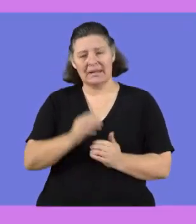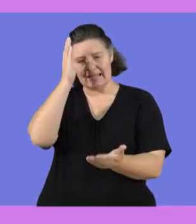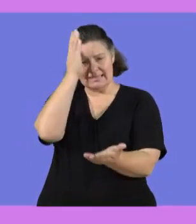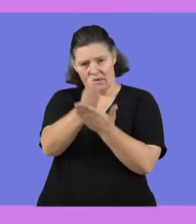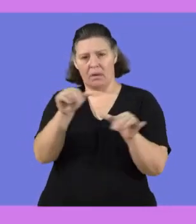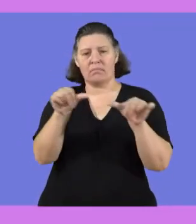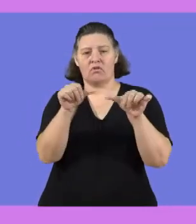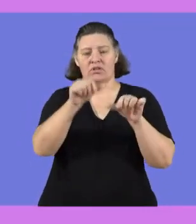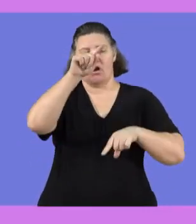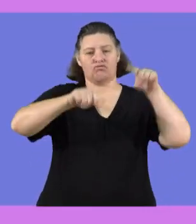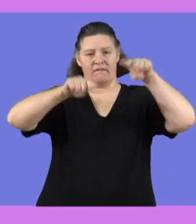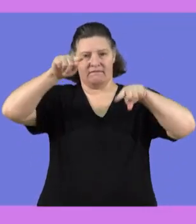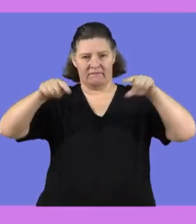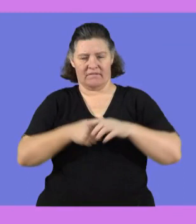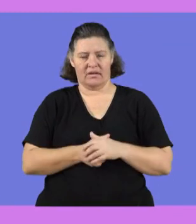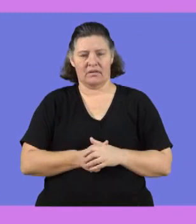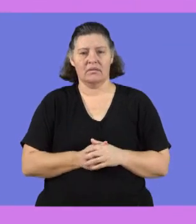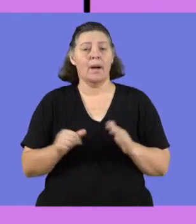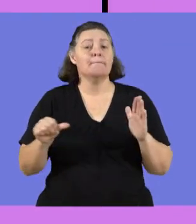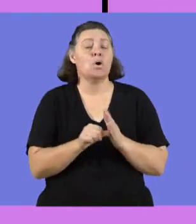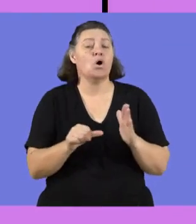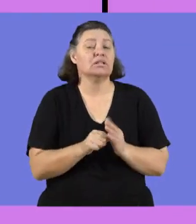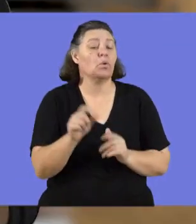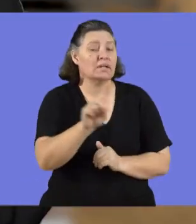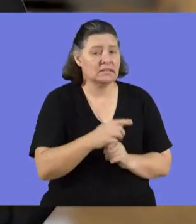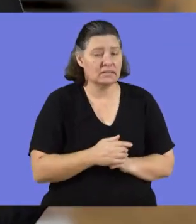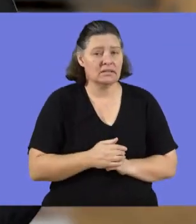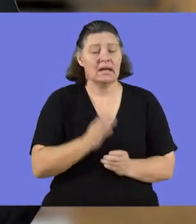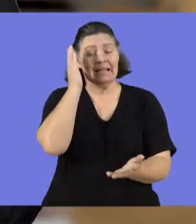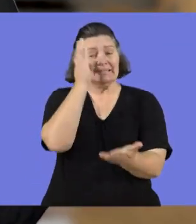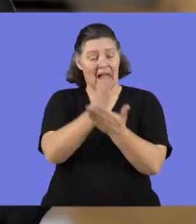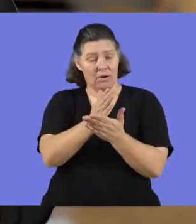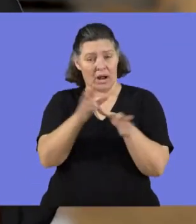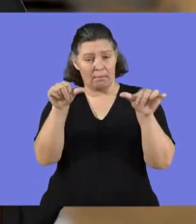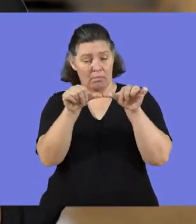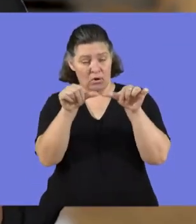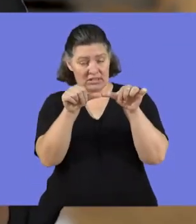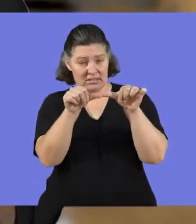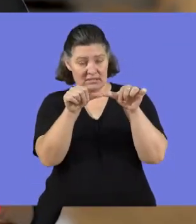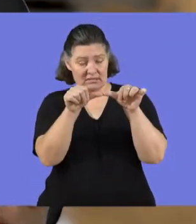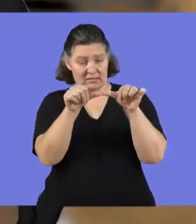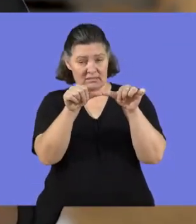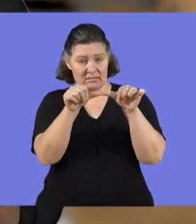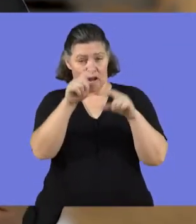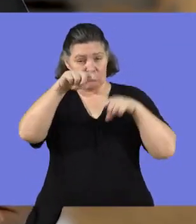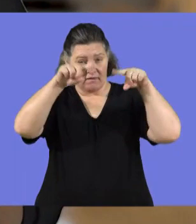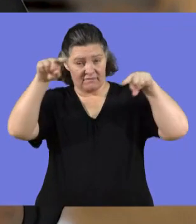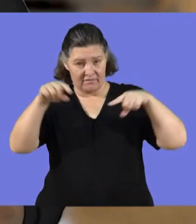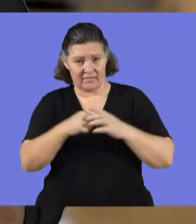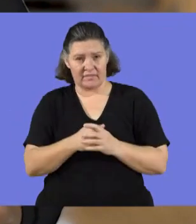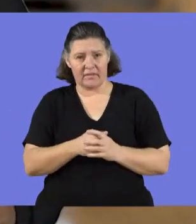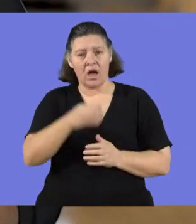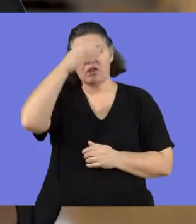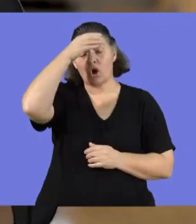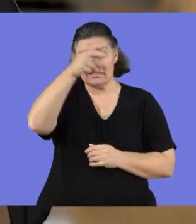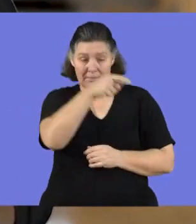is the direct proportion graphs. What is key now with direct proportion graphs, we are applying